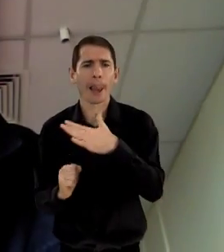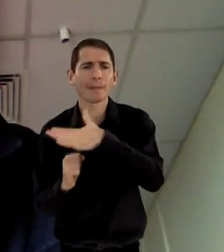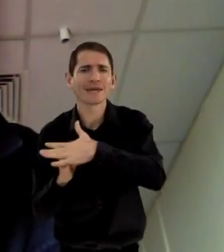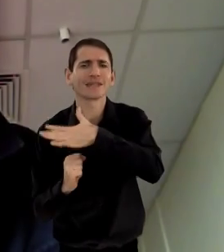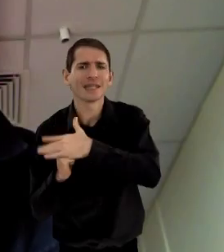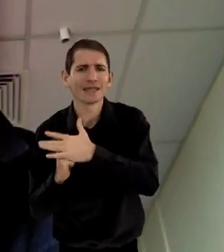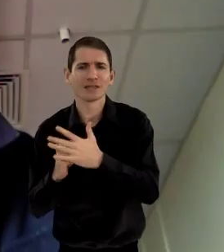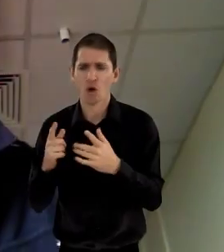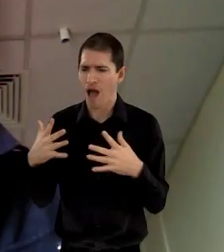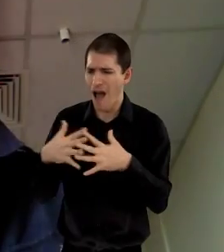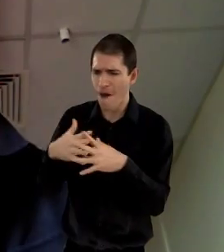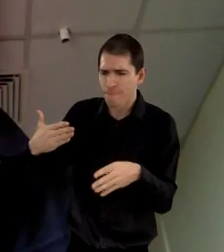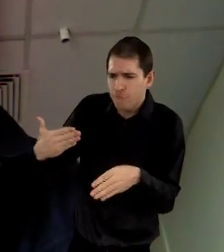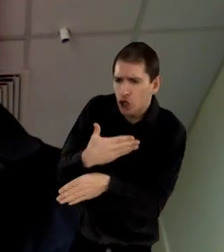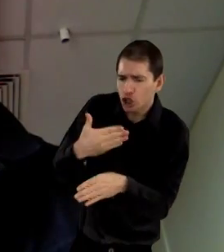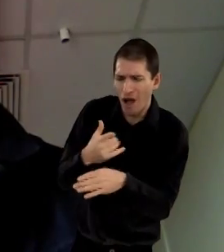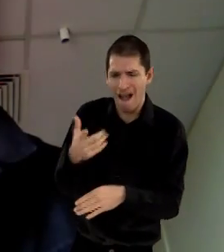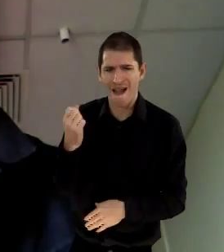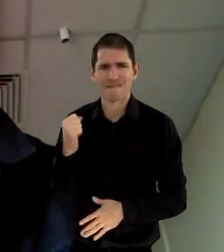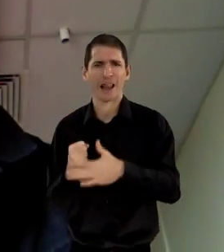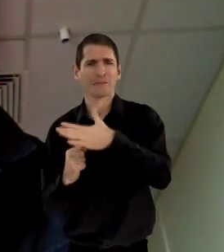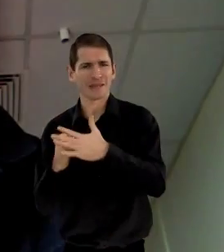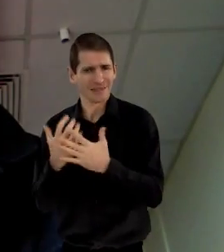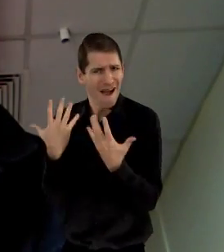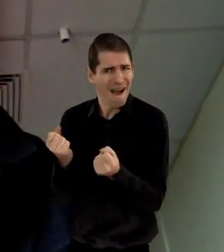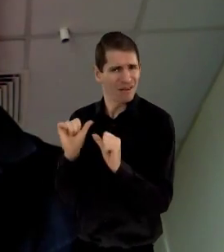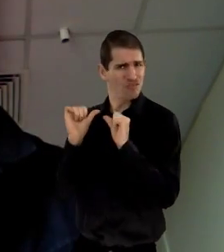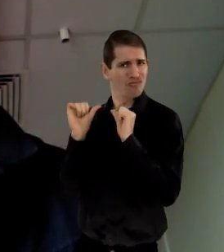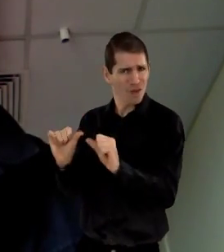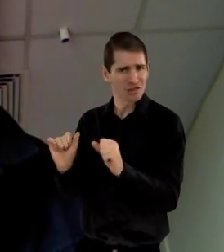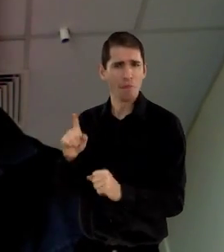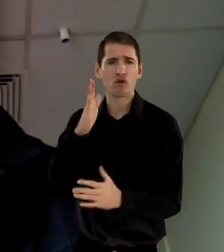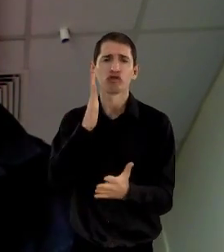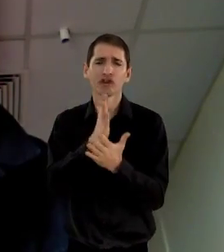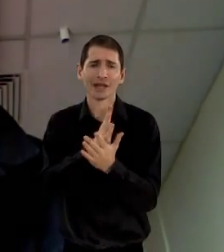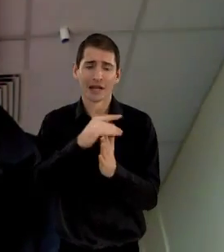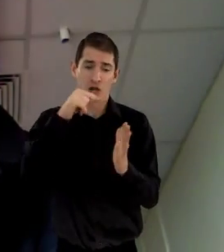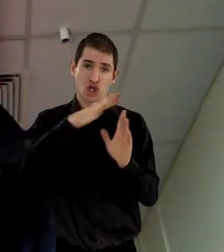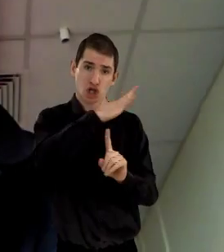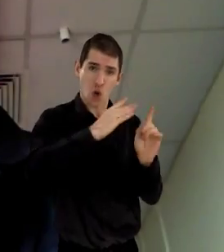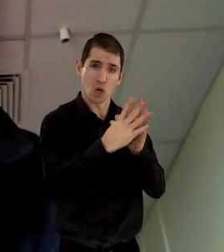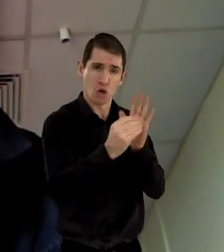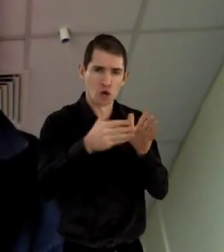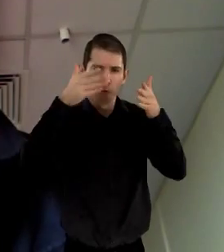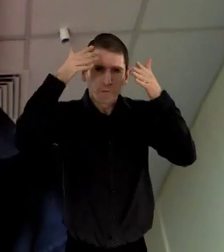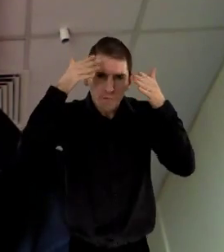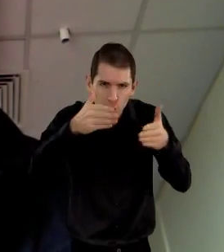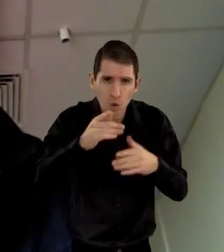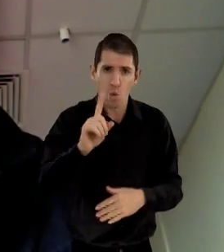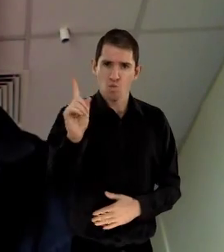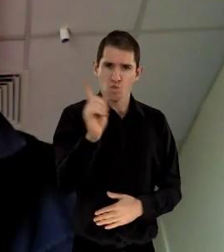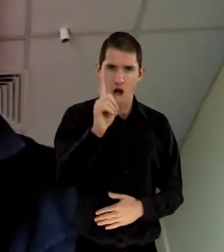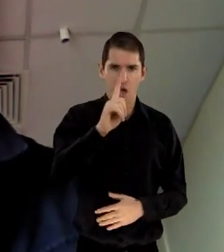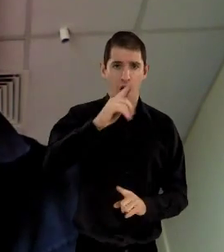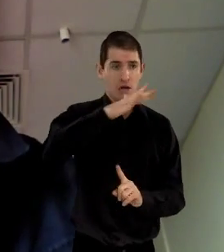the significance of impairment or its limitations on how we function. What it does